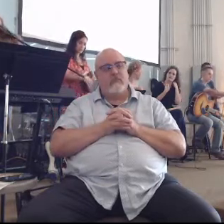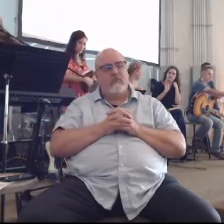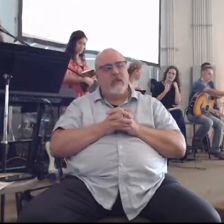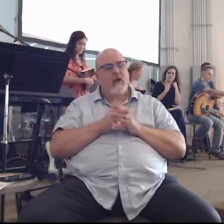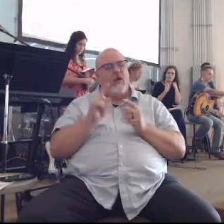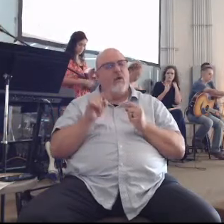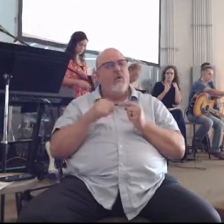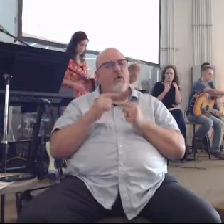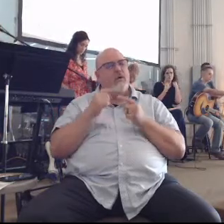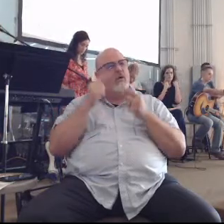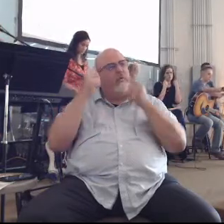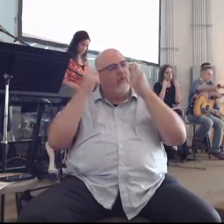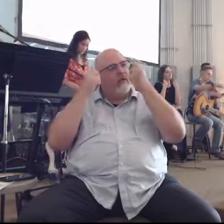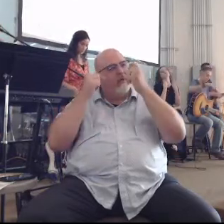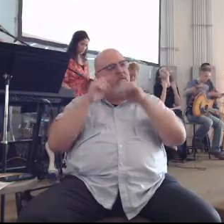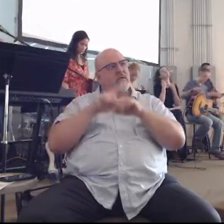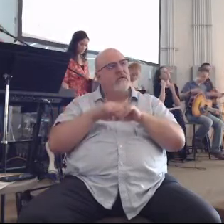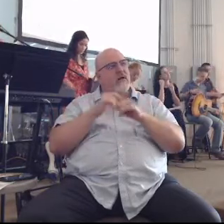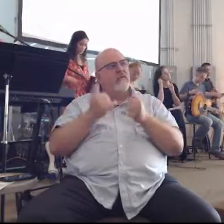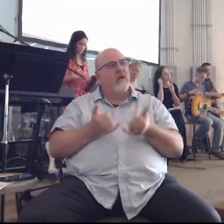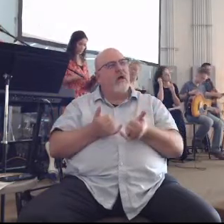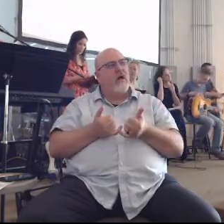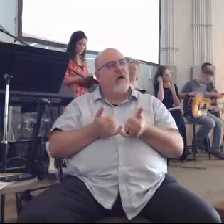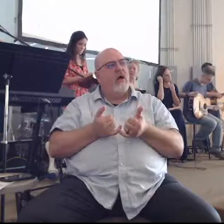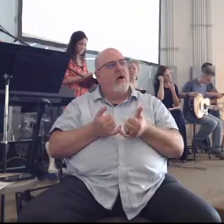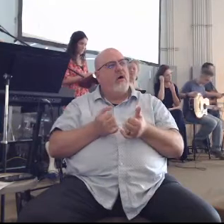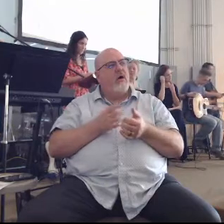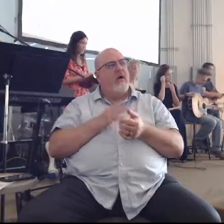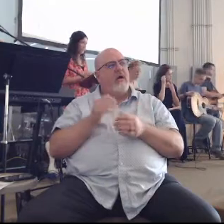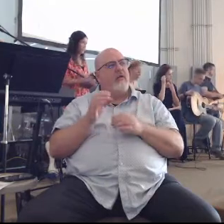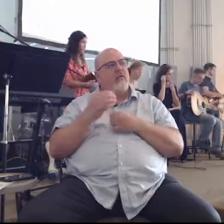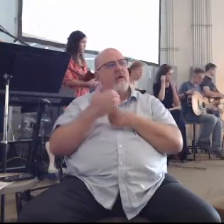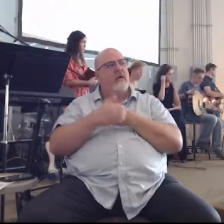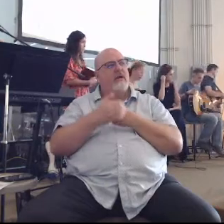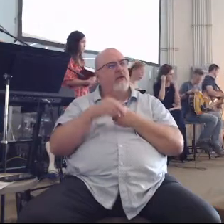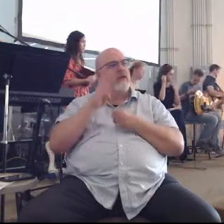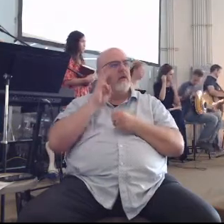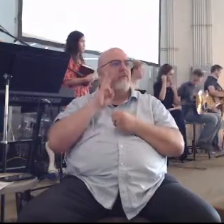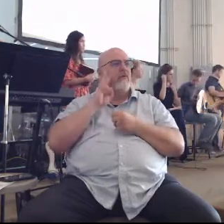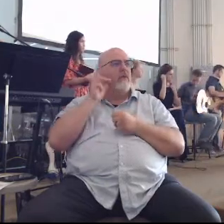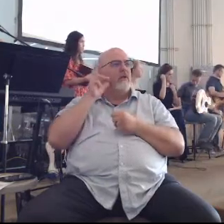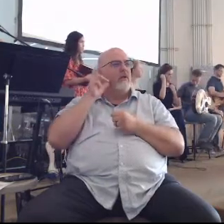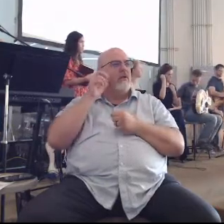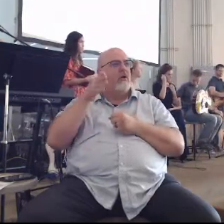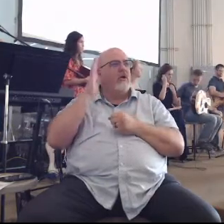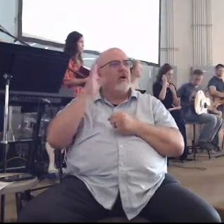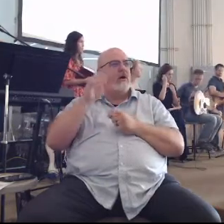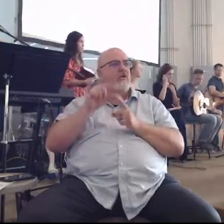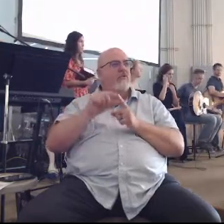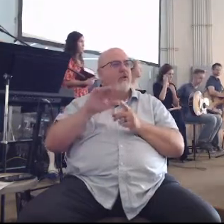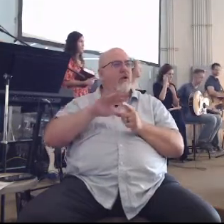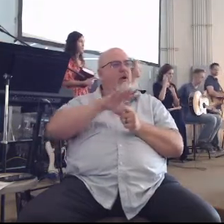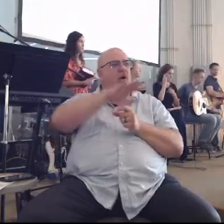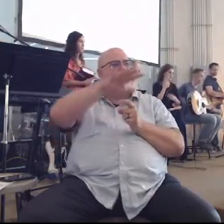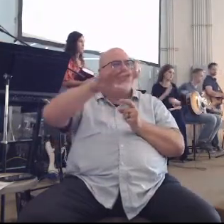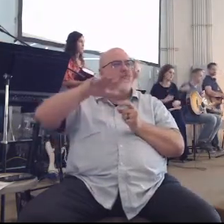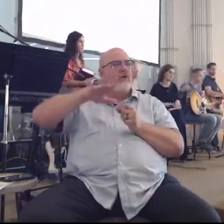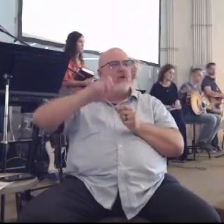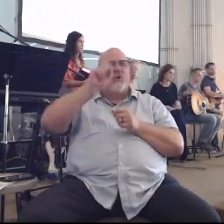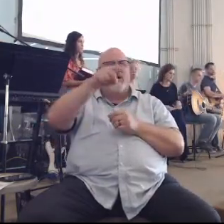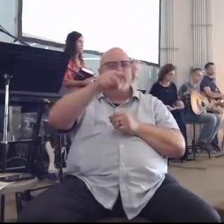respond to this time and we get ready to take communion and you hear God's word read over you I want to ask you a question